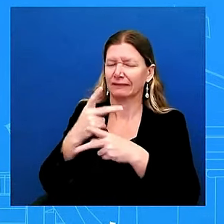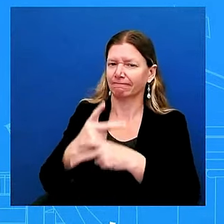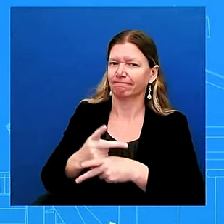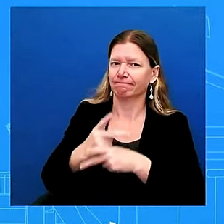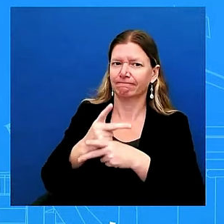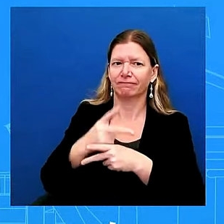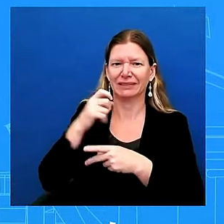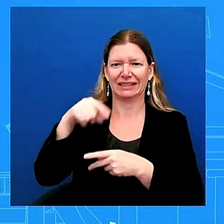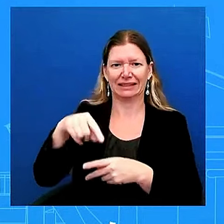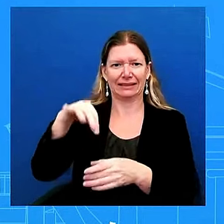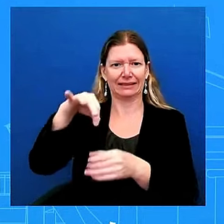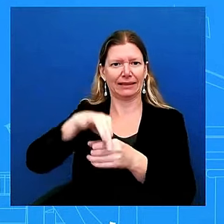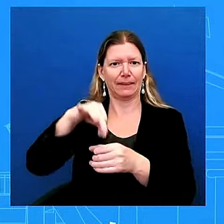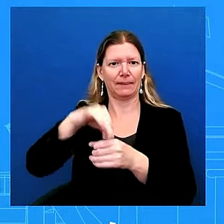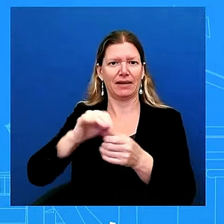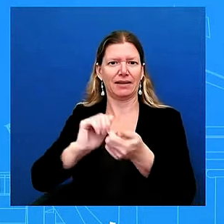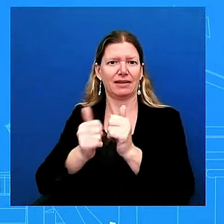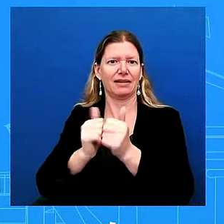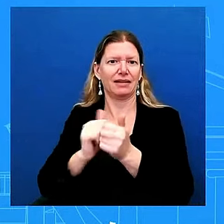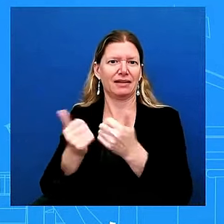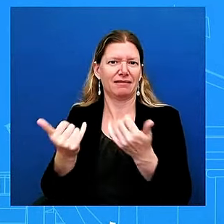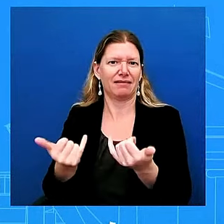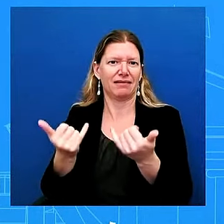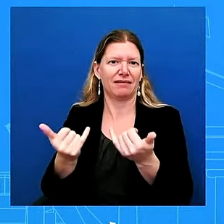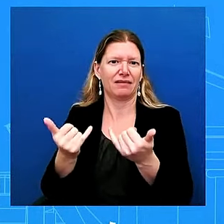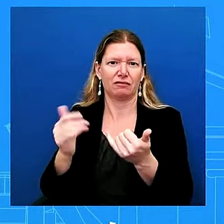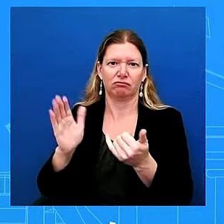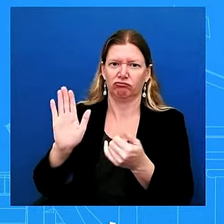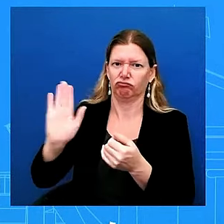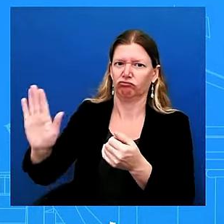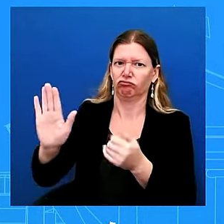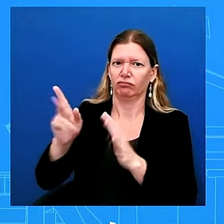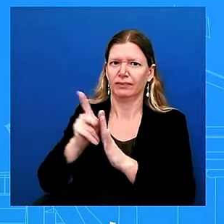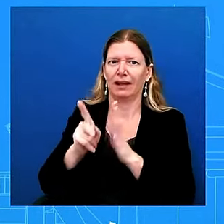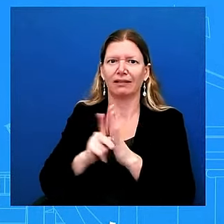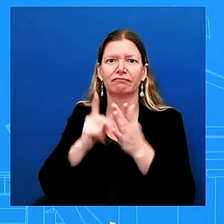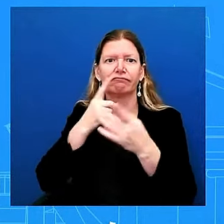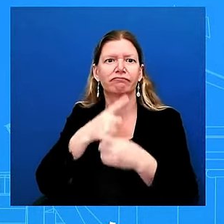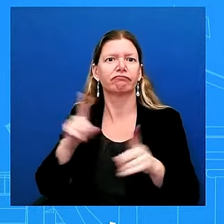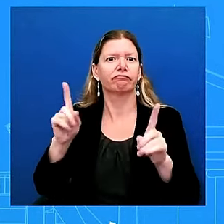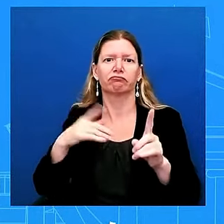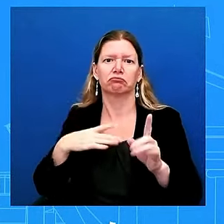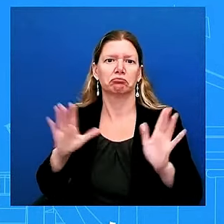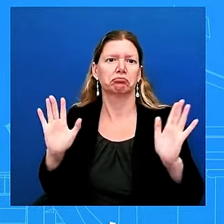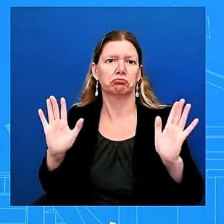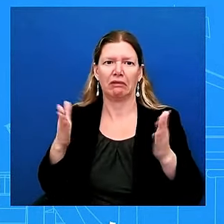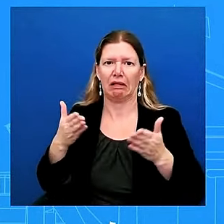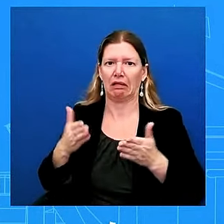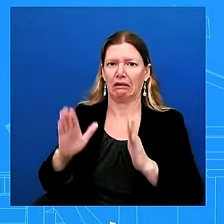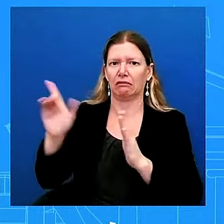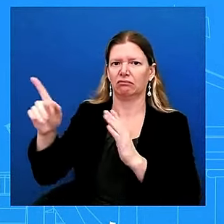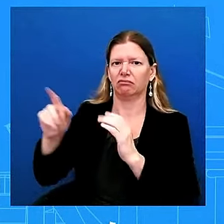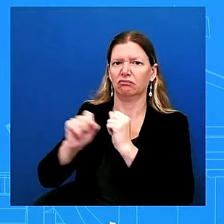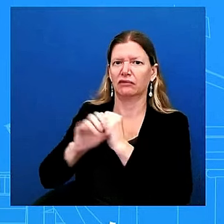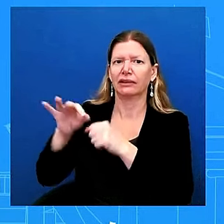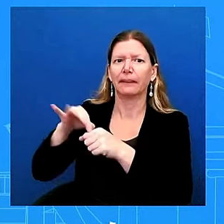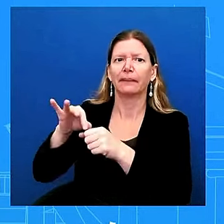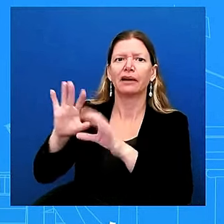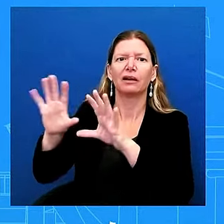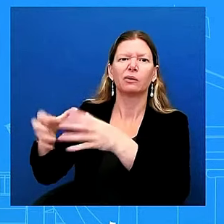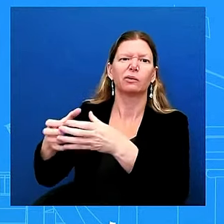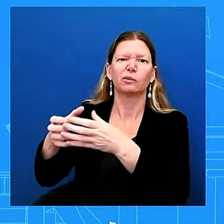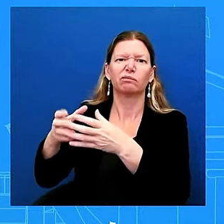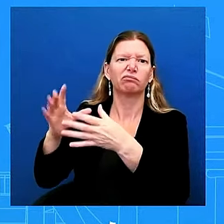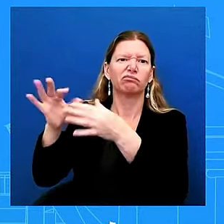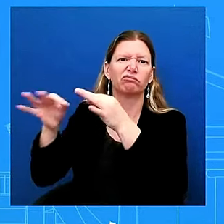campaign speak specifically about what they're announcing and what they're looking to do uh on their side of their side of things but we've always said and